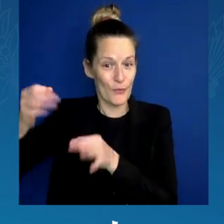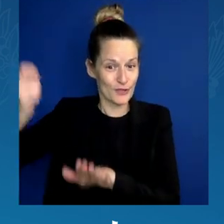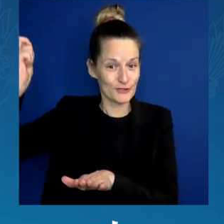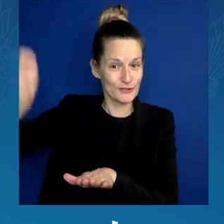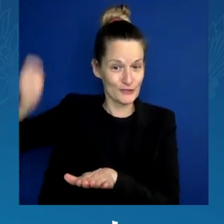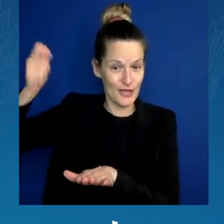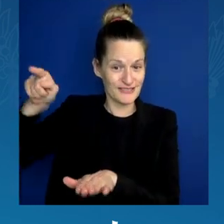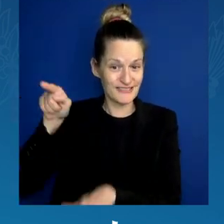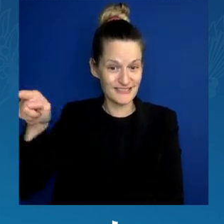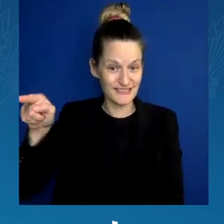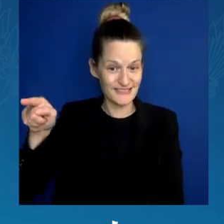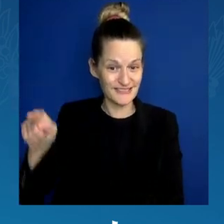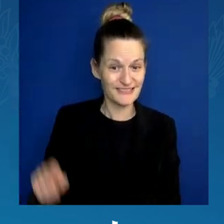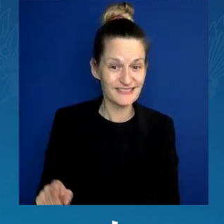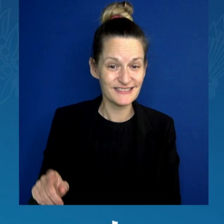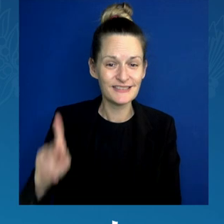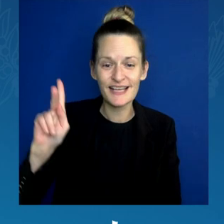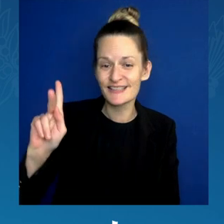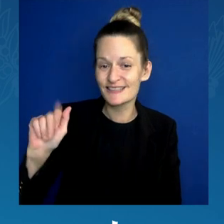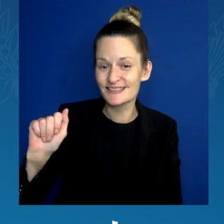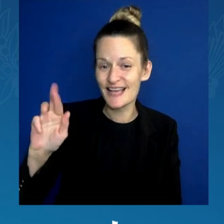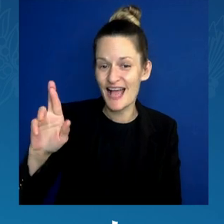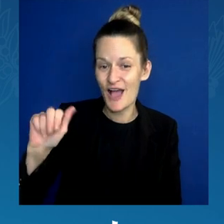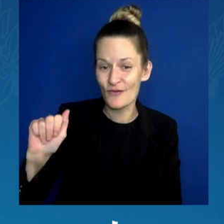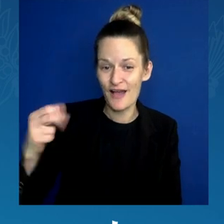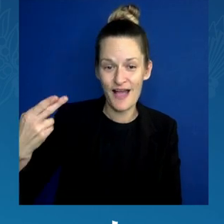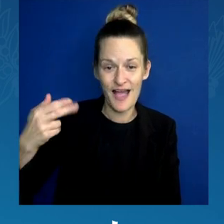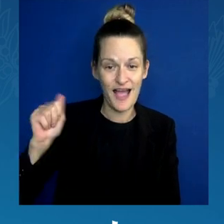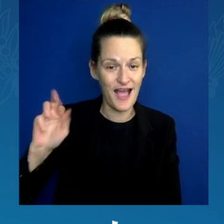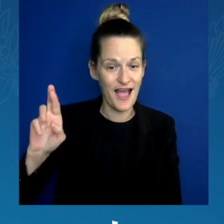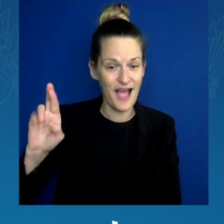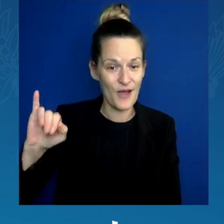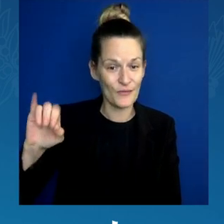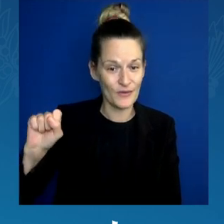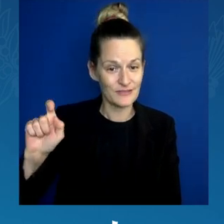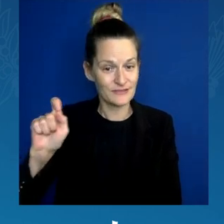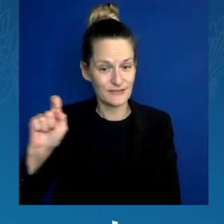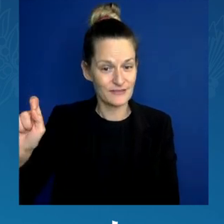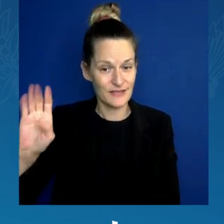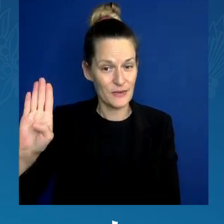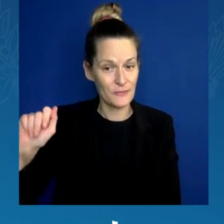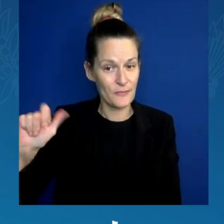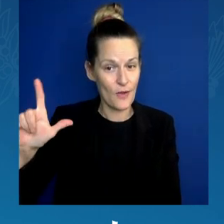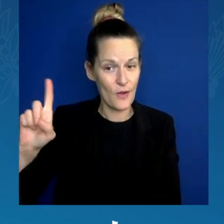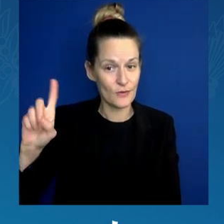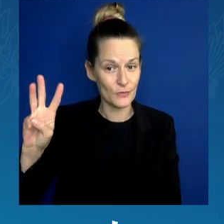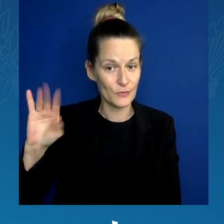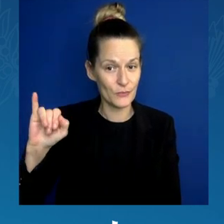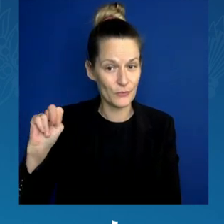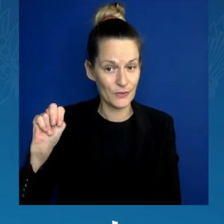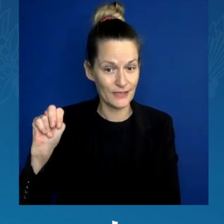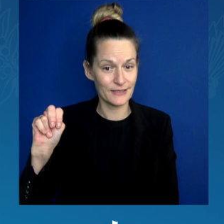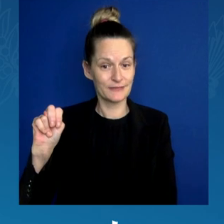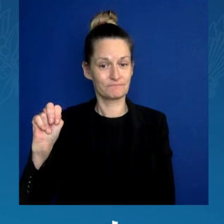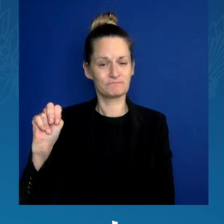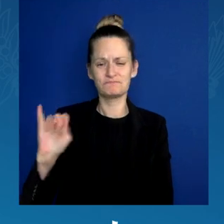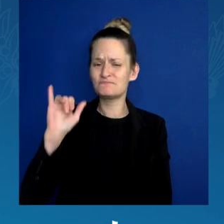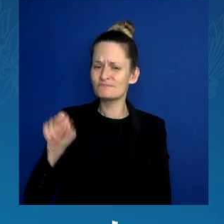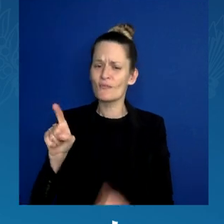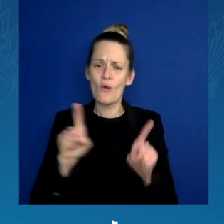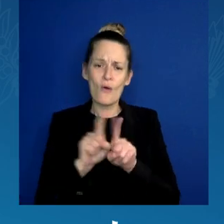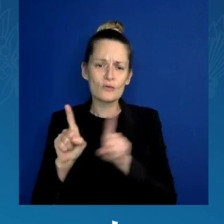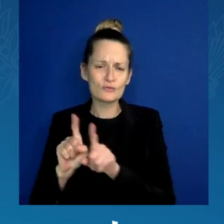We have our friends from the labor movement representing here in Southfield. And I know we have amazing